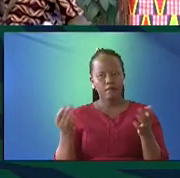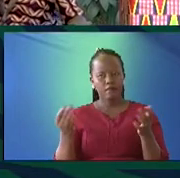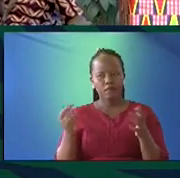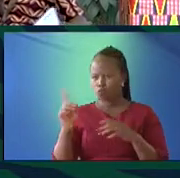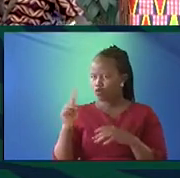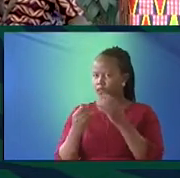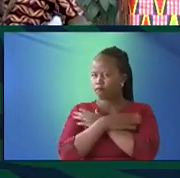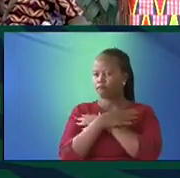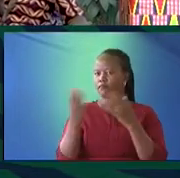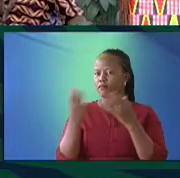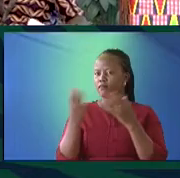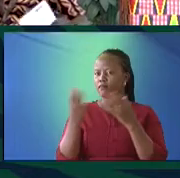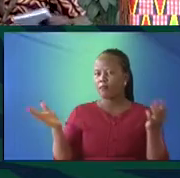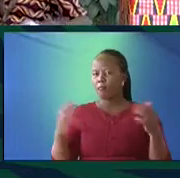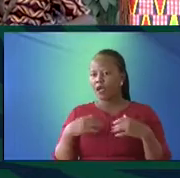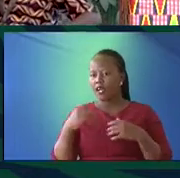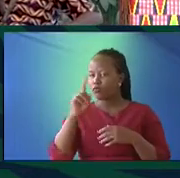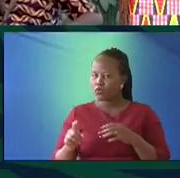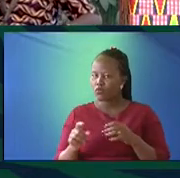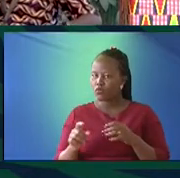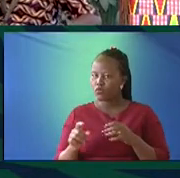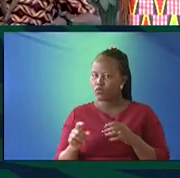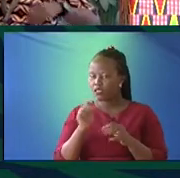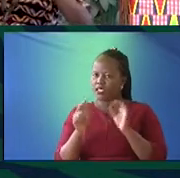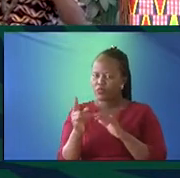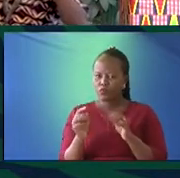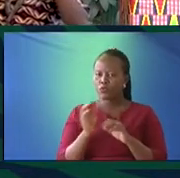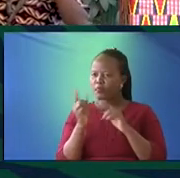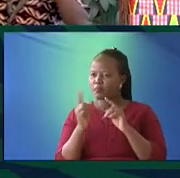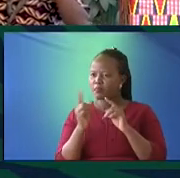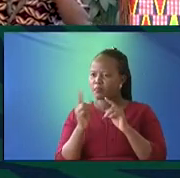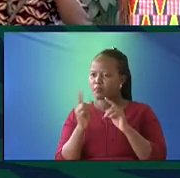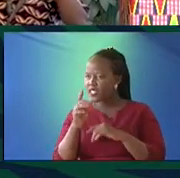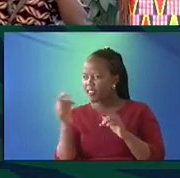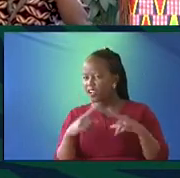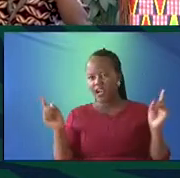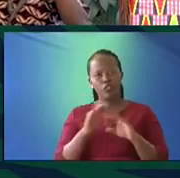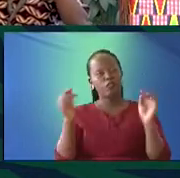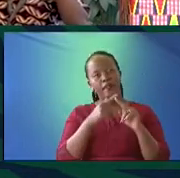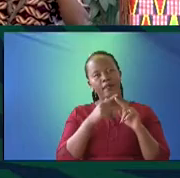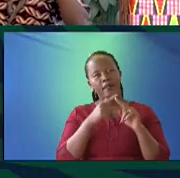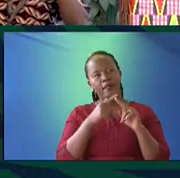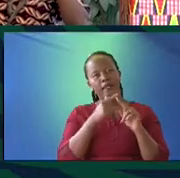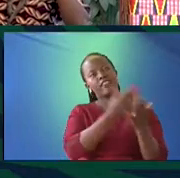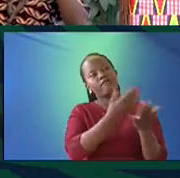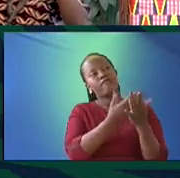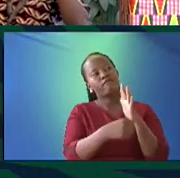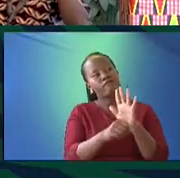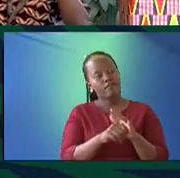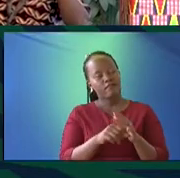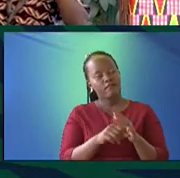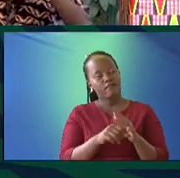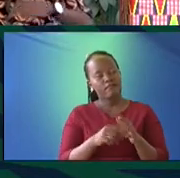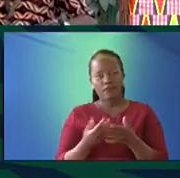I have a question about if you don't speak any other African language except Kiswahili. But thank you very much. So let's